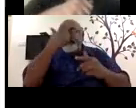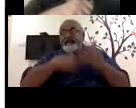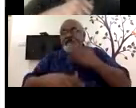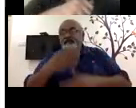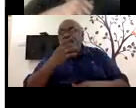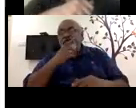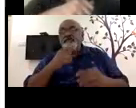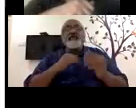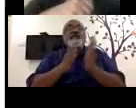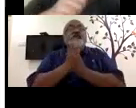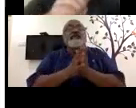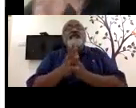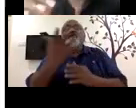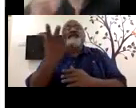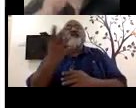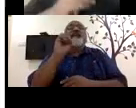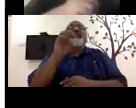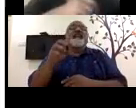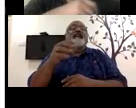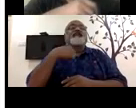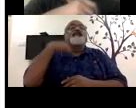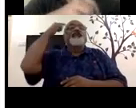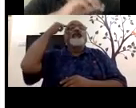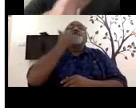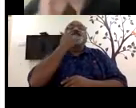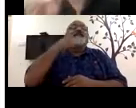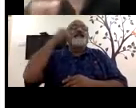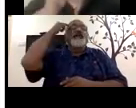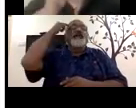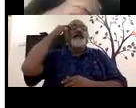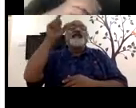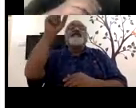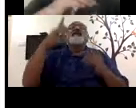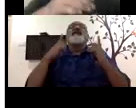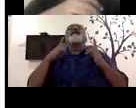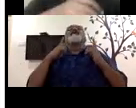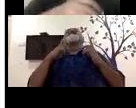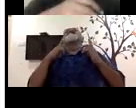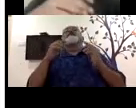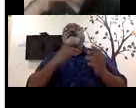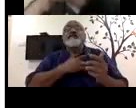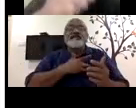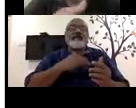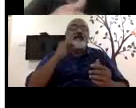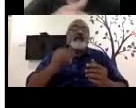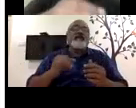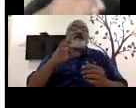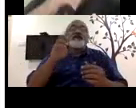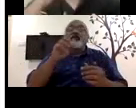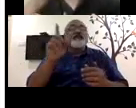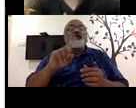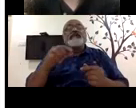have the motivation. The person is lazy, attitude is not poor, but it's not that. person has done this